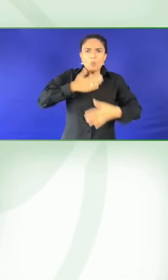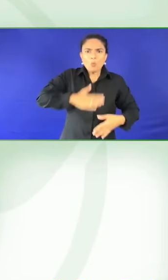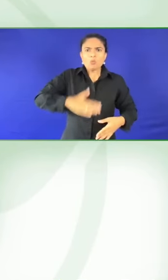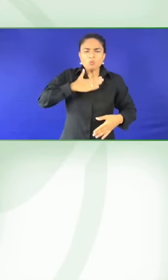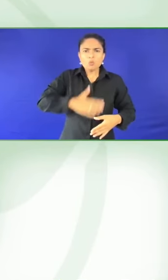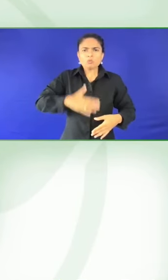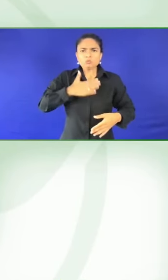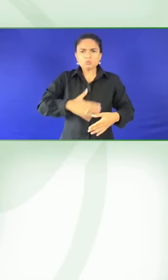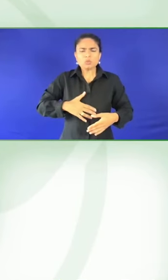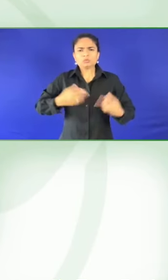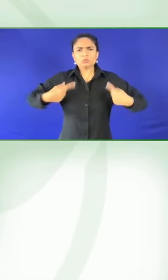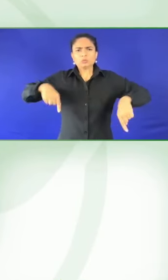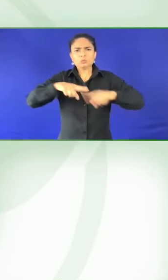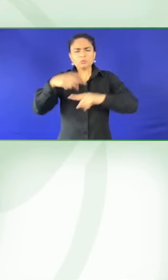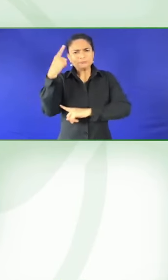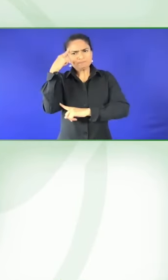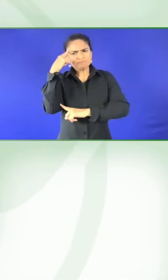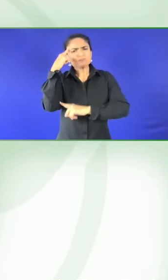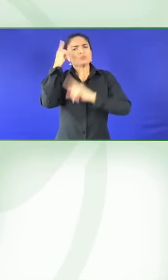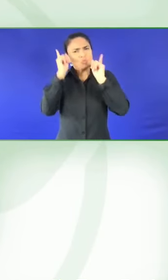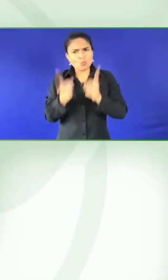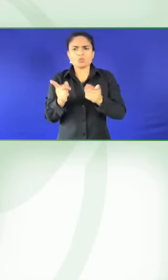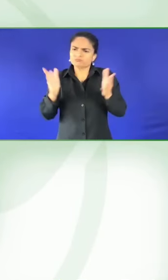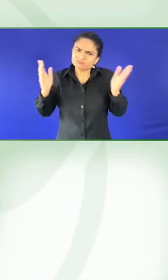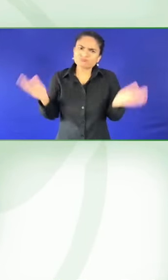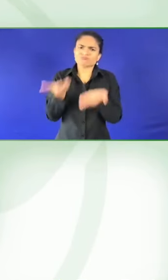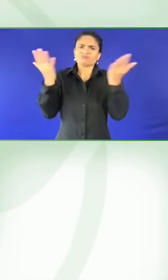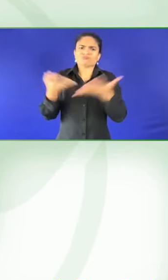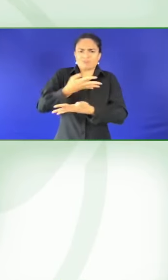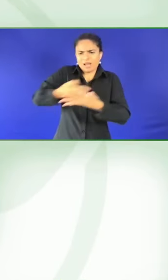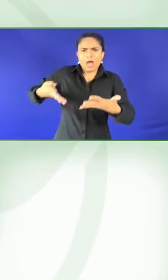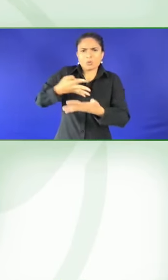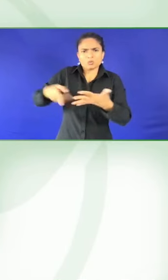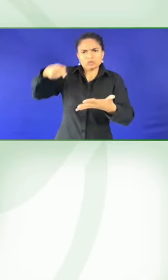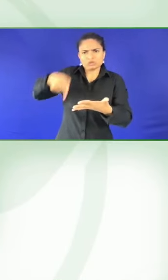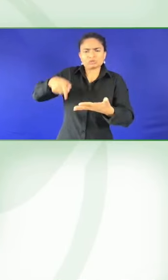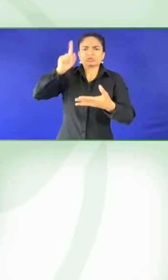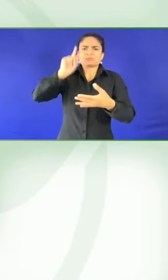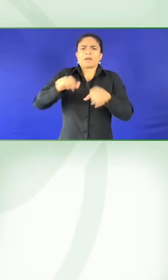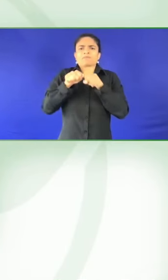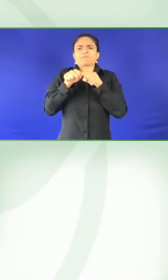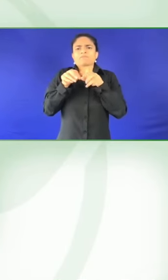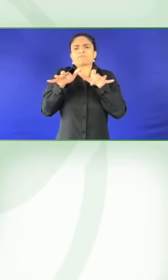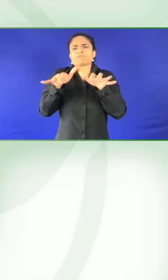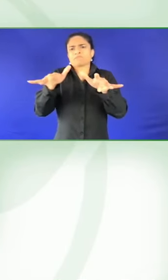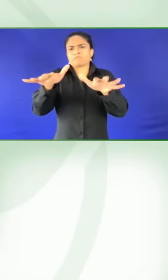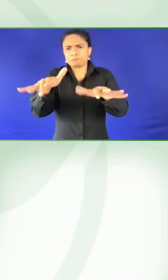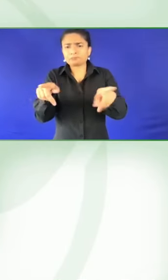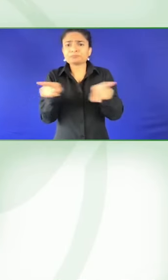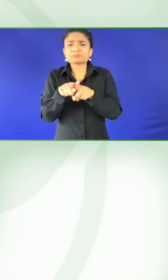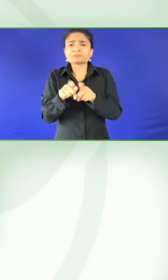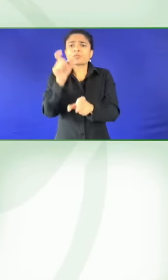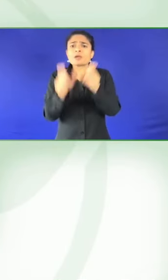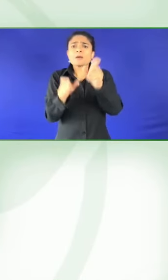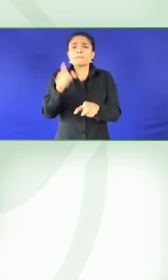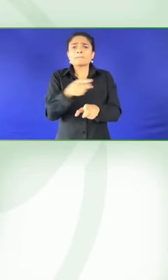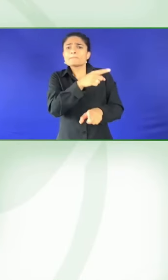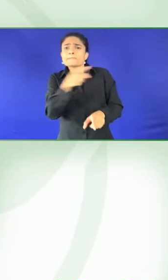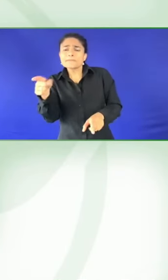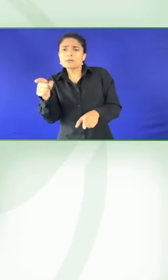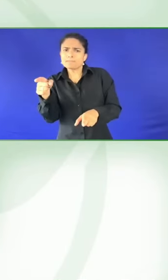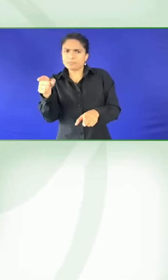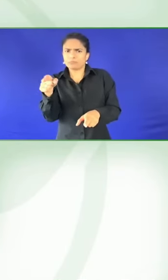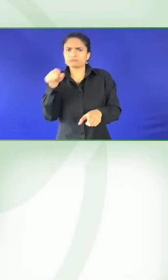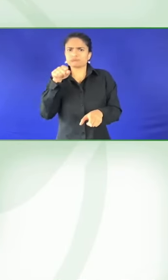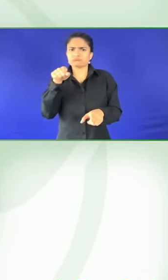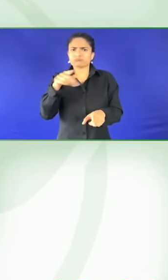don't have a hearing disability, and to offer the content and to